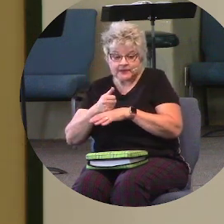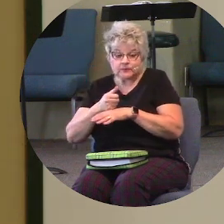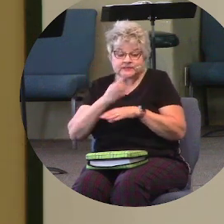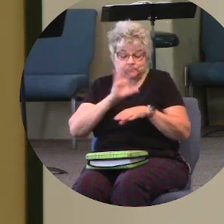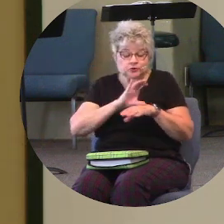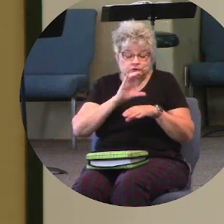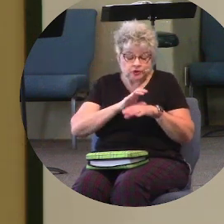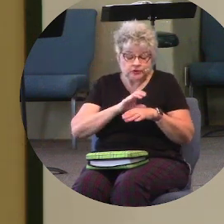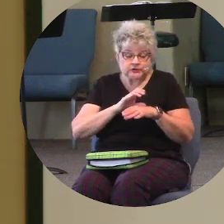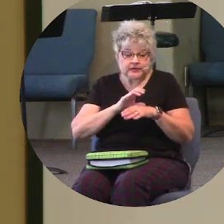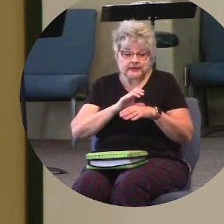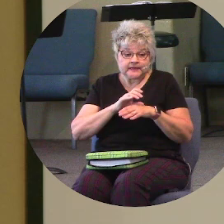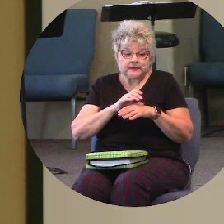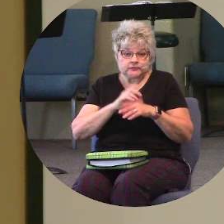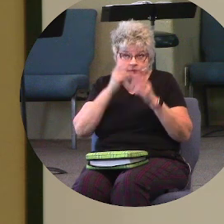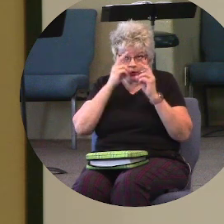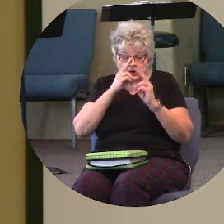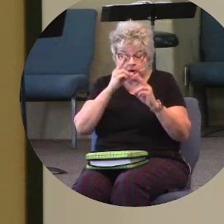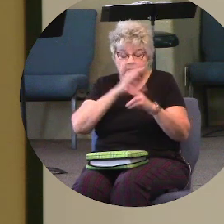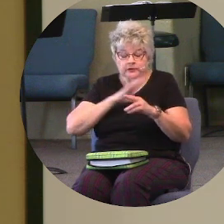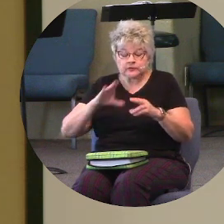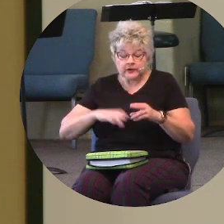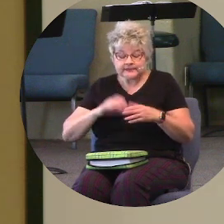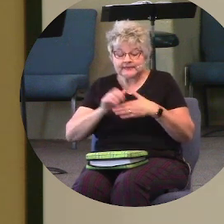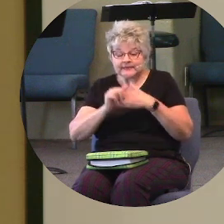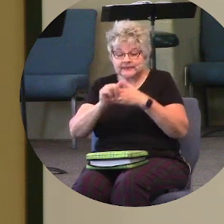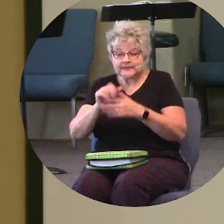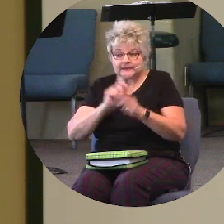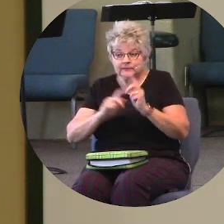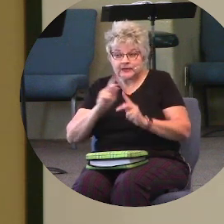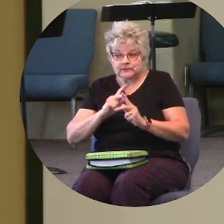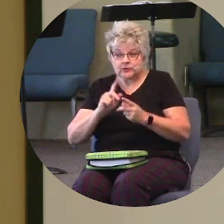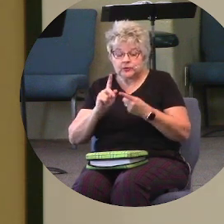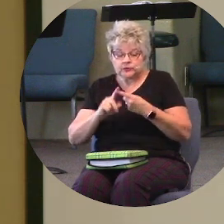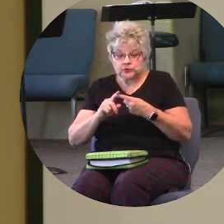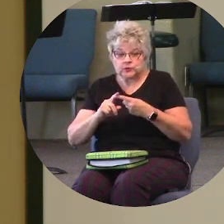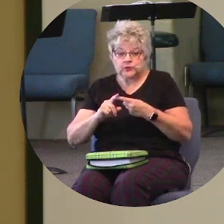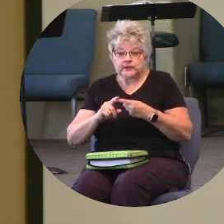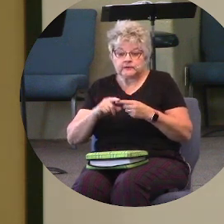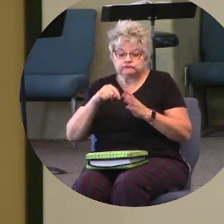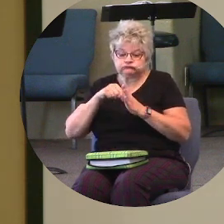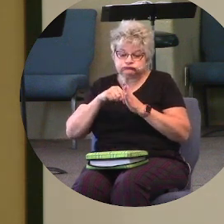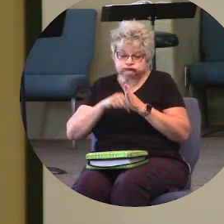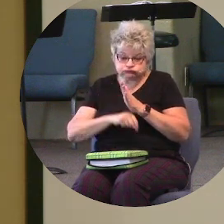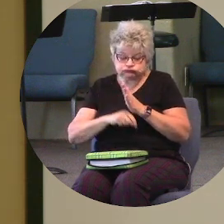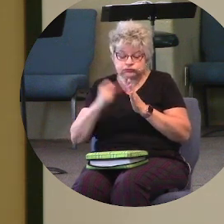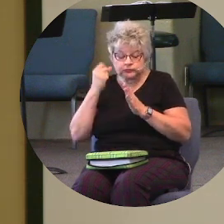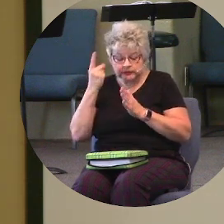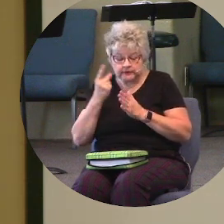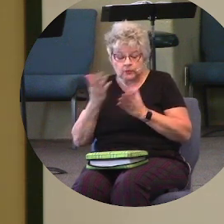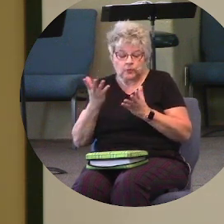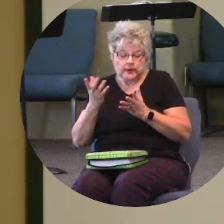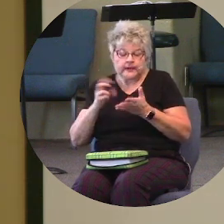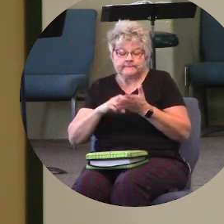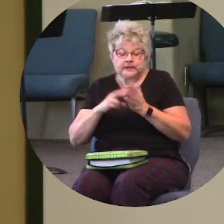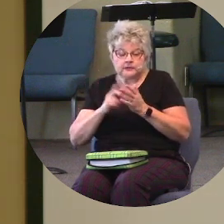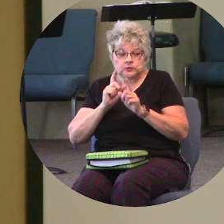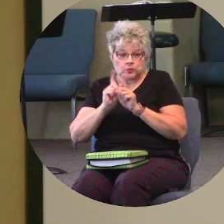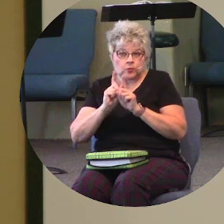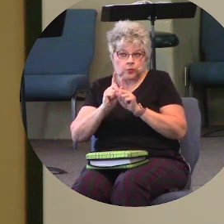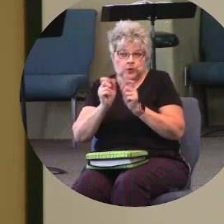to honor Christ, and to lead people to a fuller, deeper understanding of what it meant to walk with Christ.